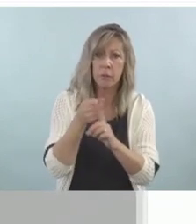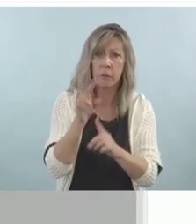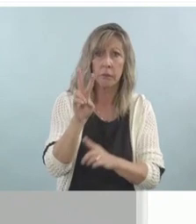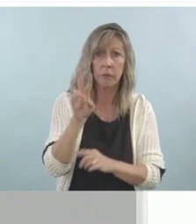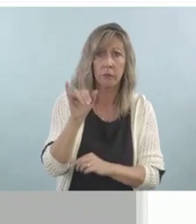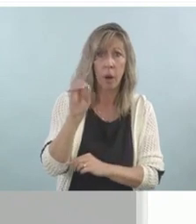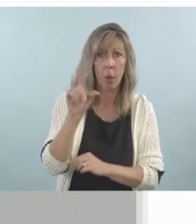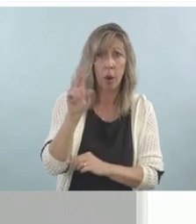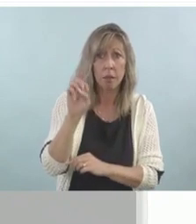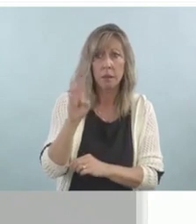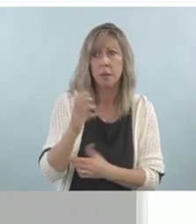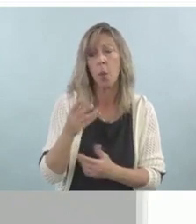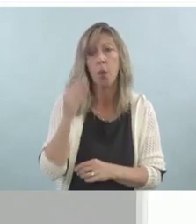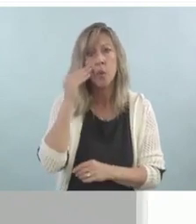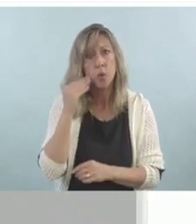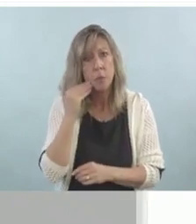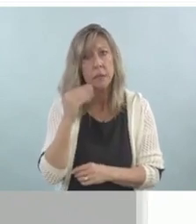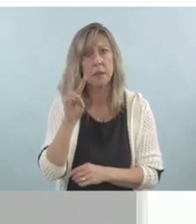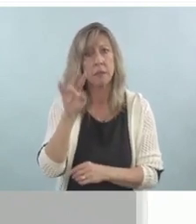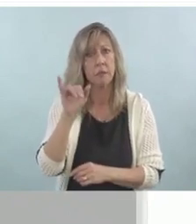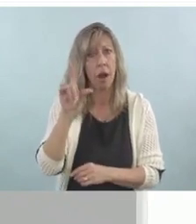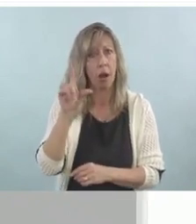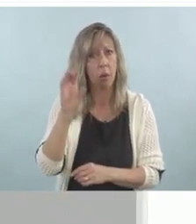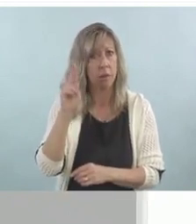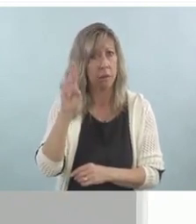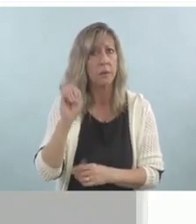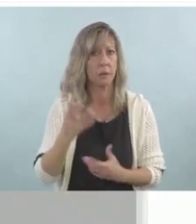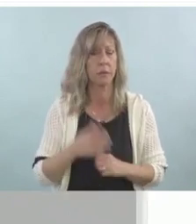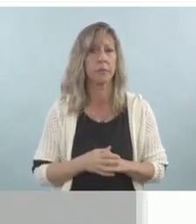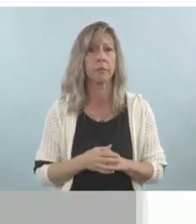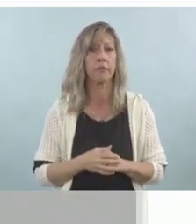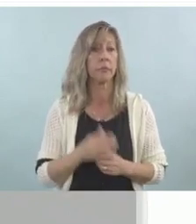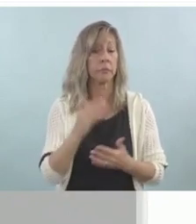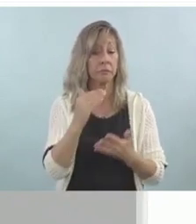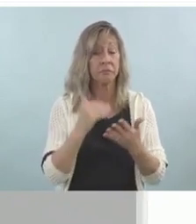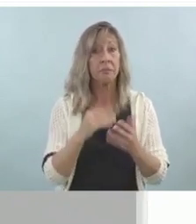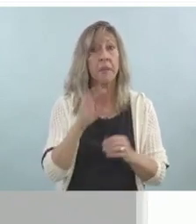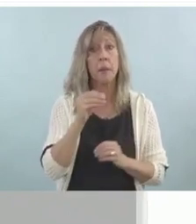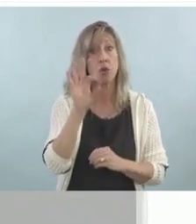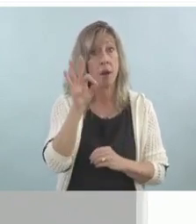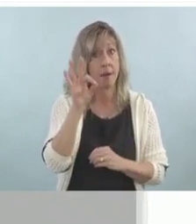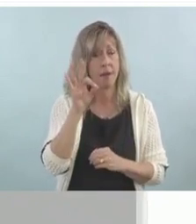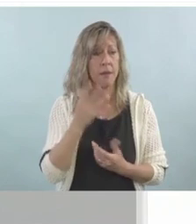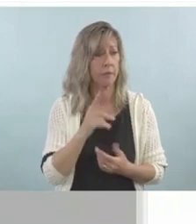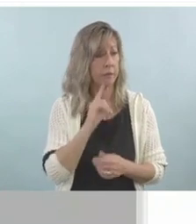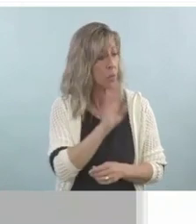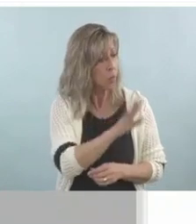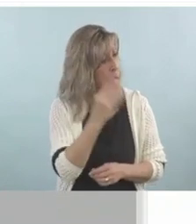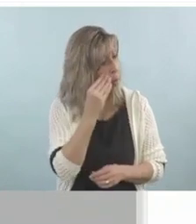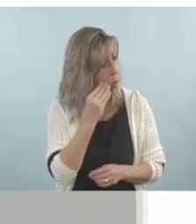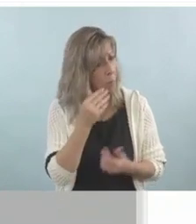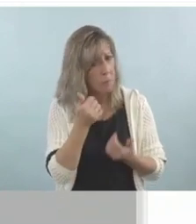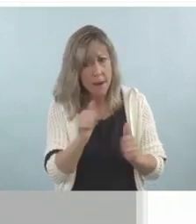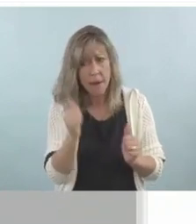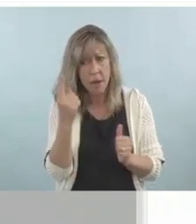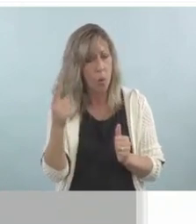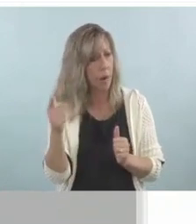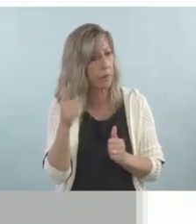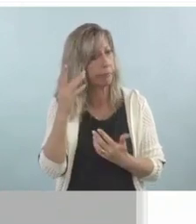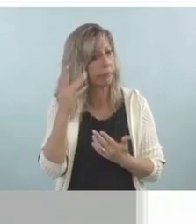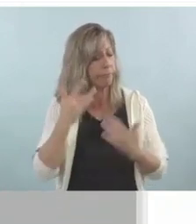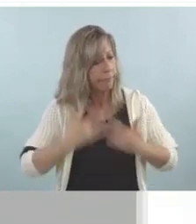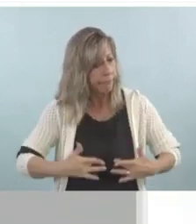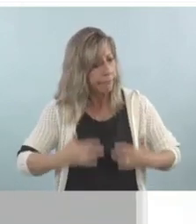Number nine says, was a household member depressed, mentally ill, or attempted